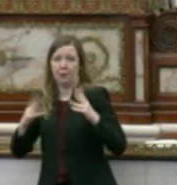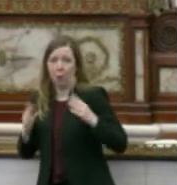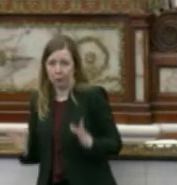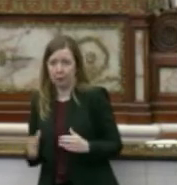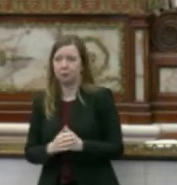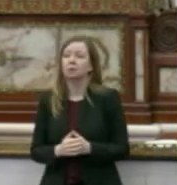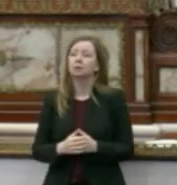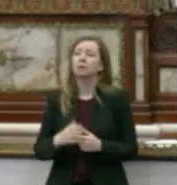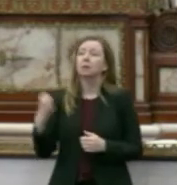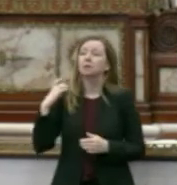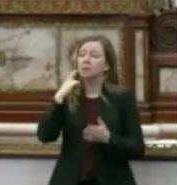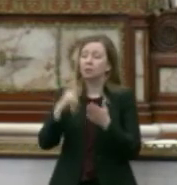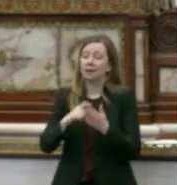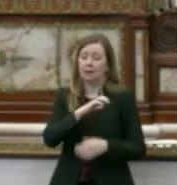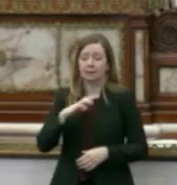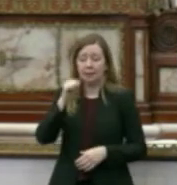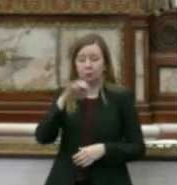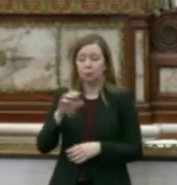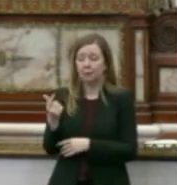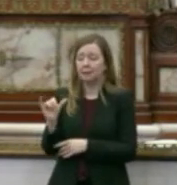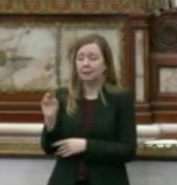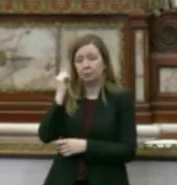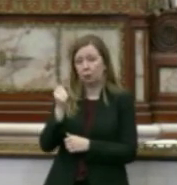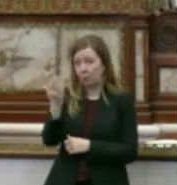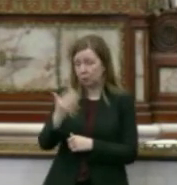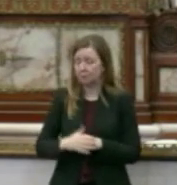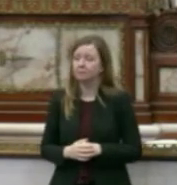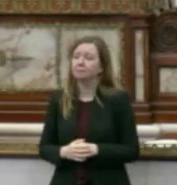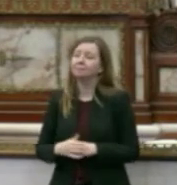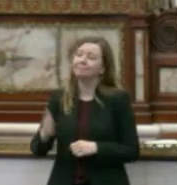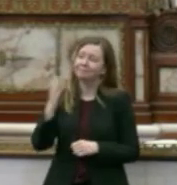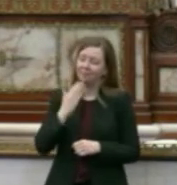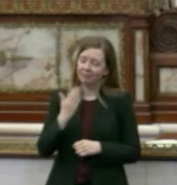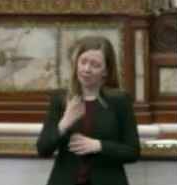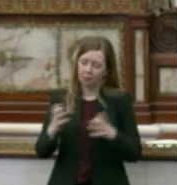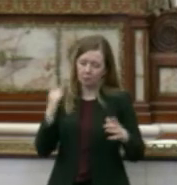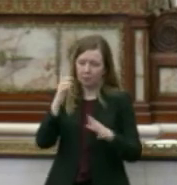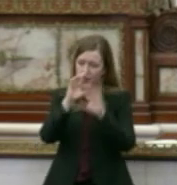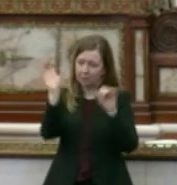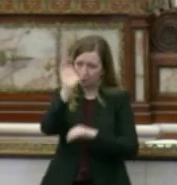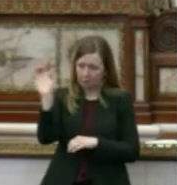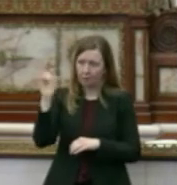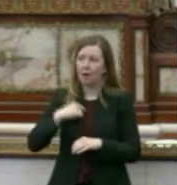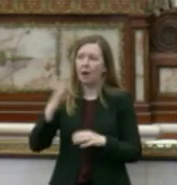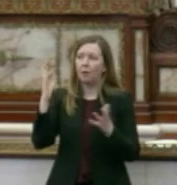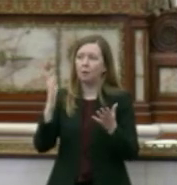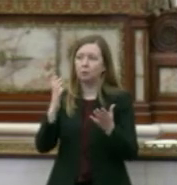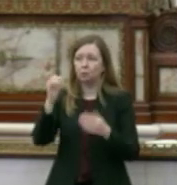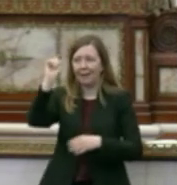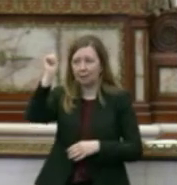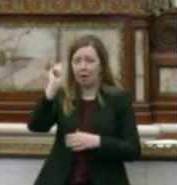The chair recognizes Councilwoman Kim for a motion on the resolution. Thank you very much, Council President. And I'd like to acknowledge